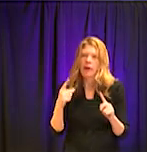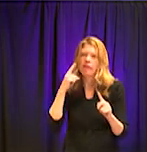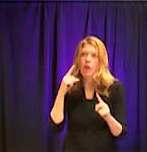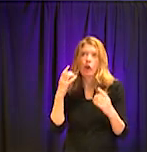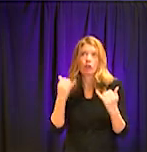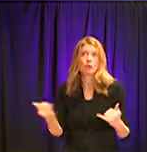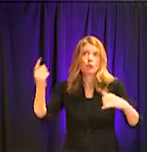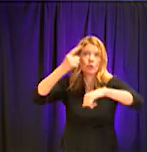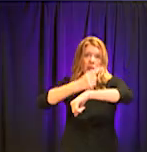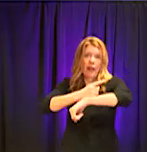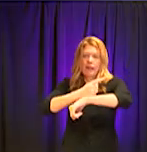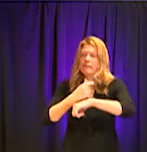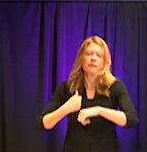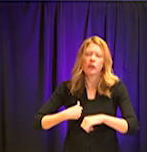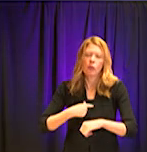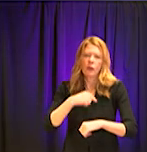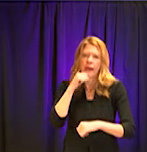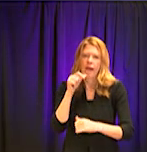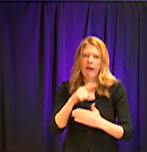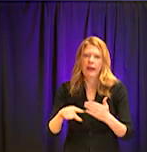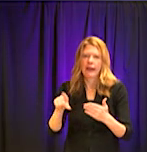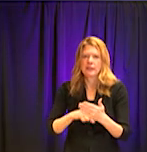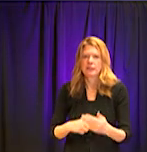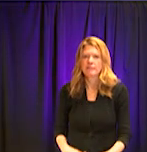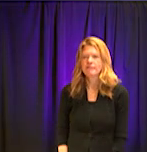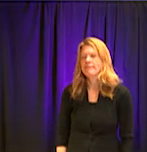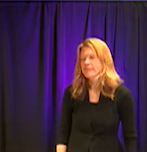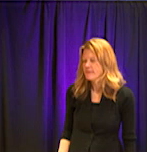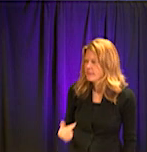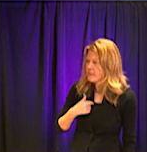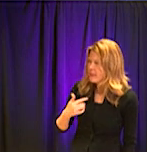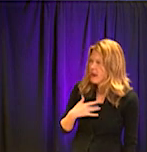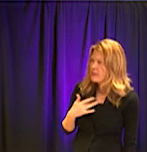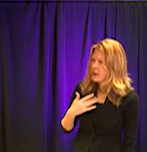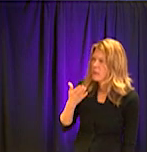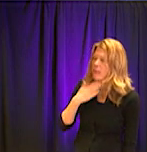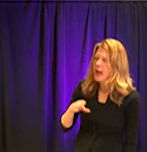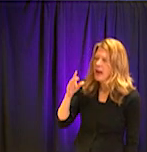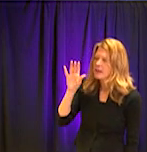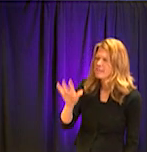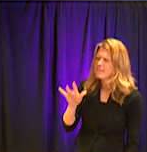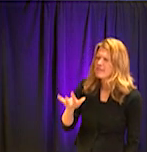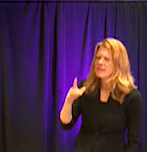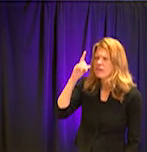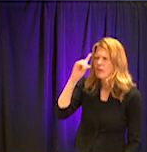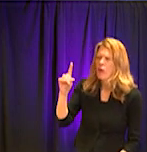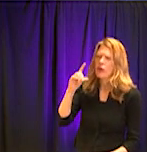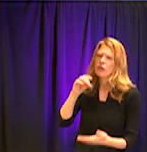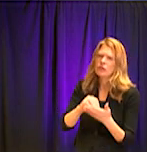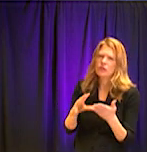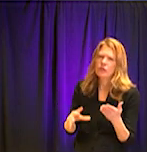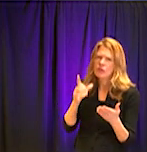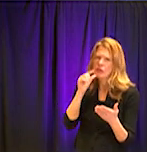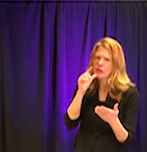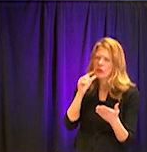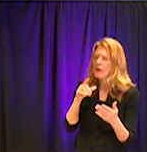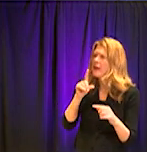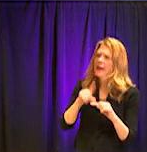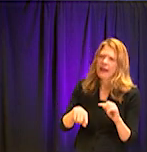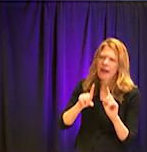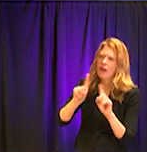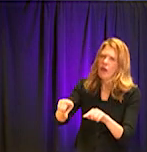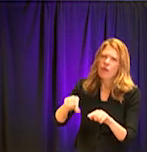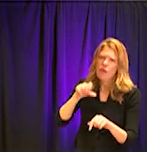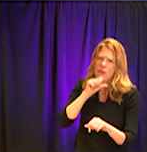I feel so badly for all those kids who are missing prom, uh, here in the, in the month of March and early April who